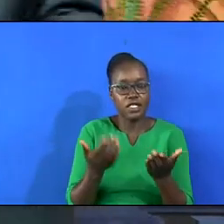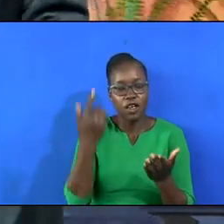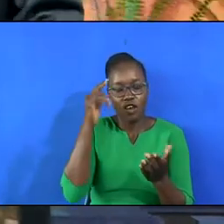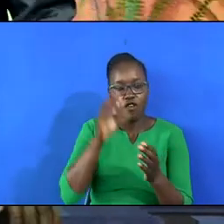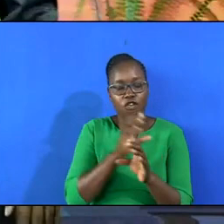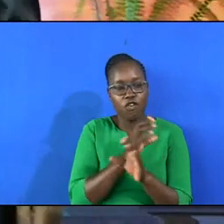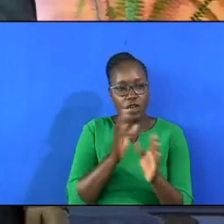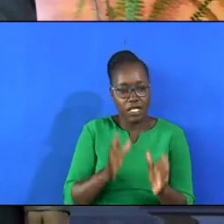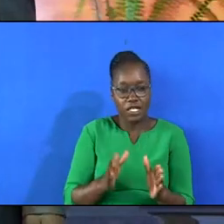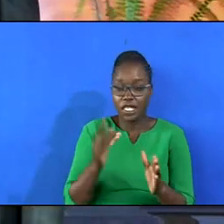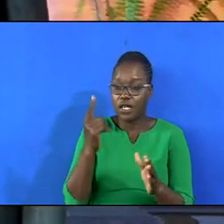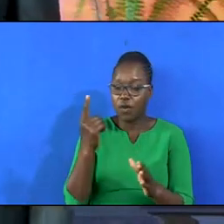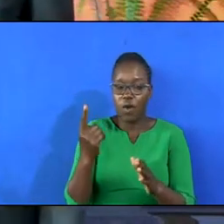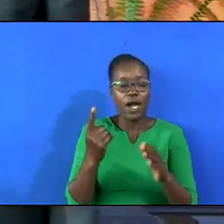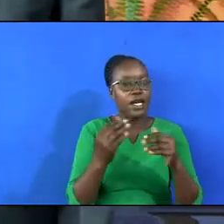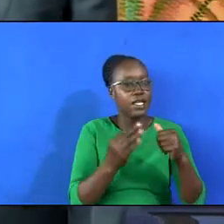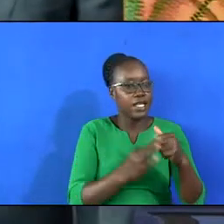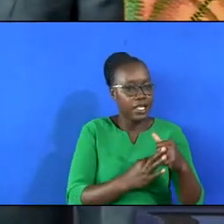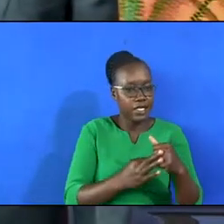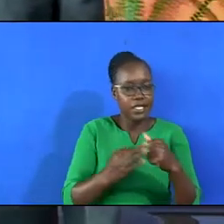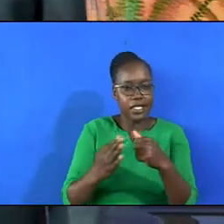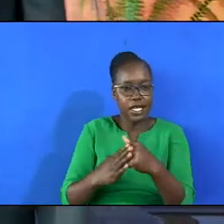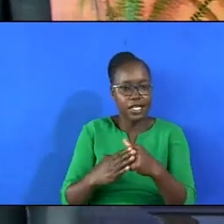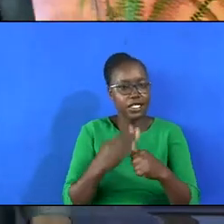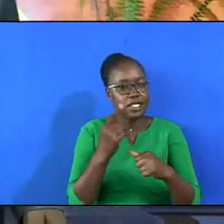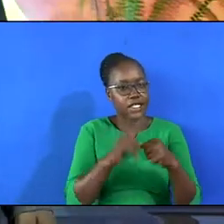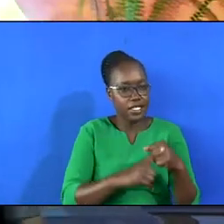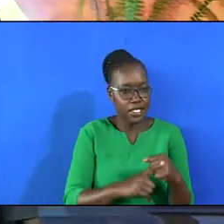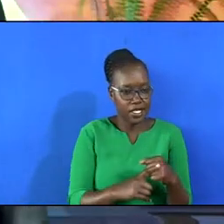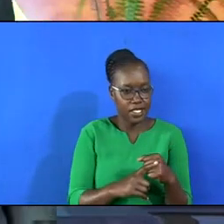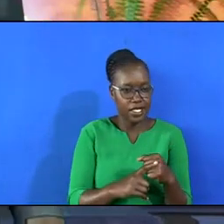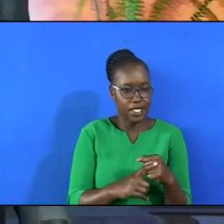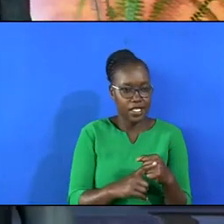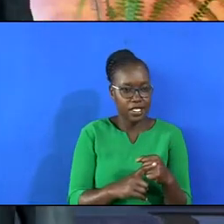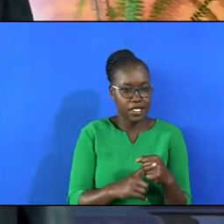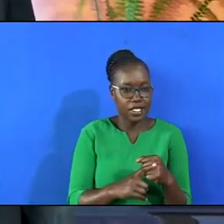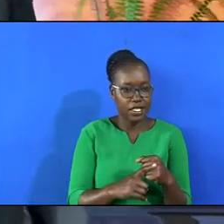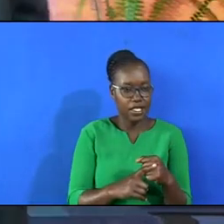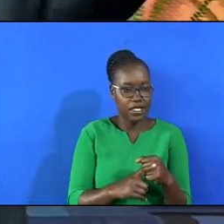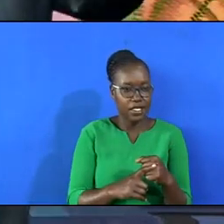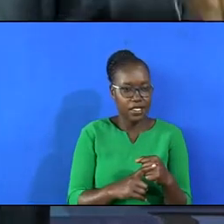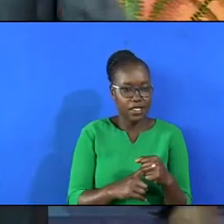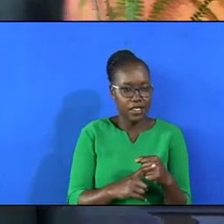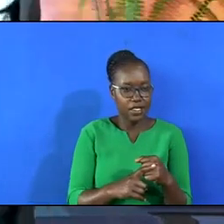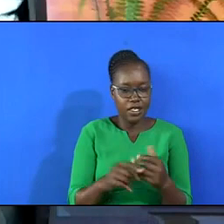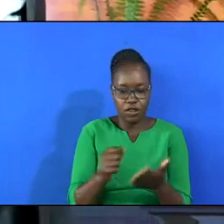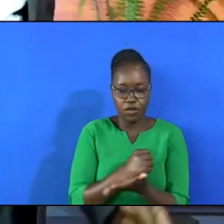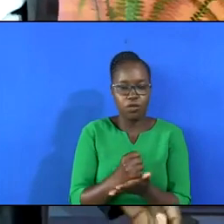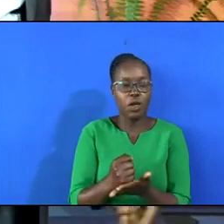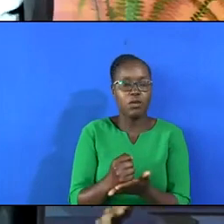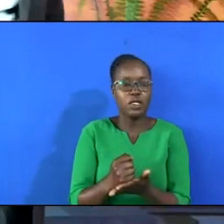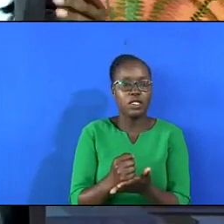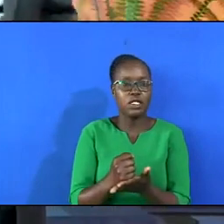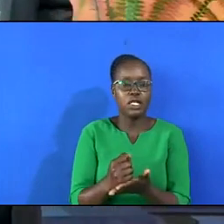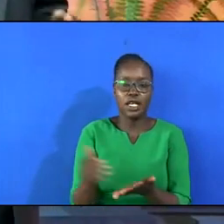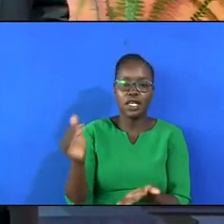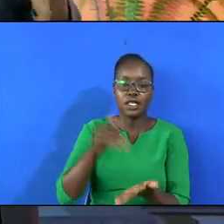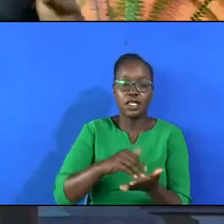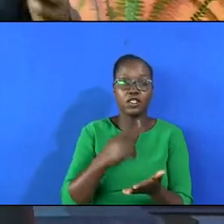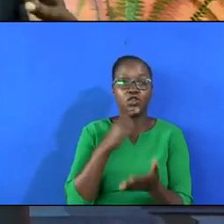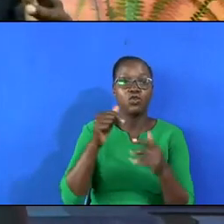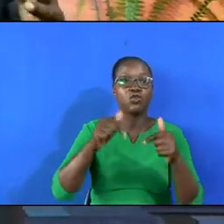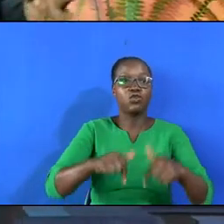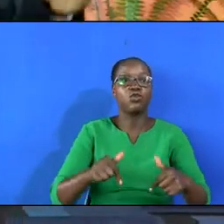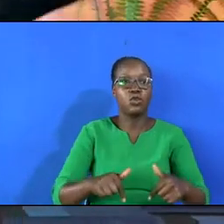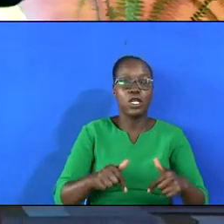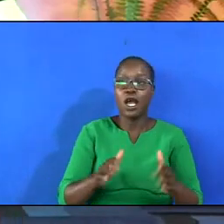So in 1896, Review and the Herald published the book. So today,